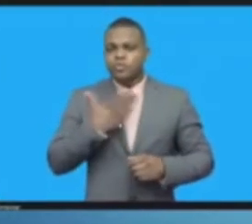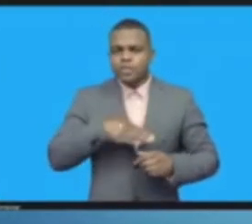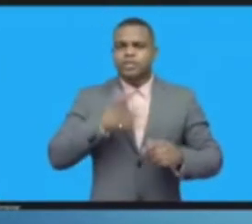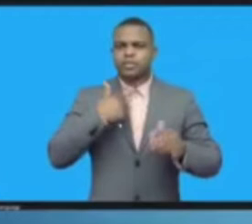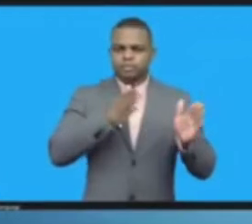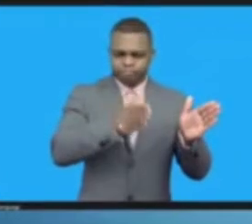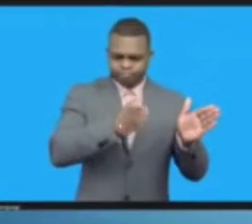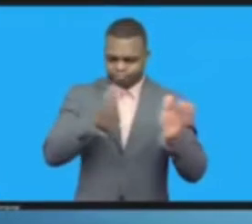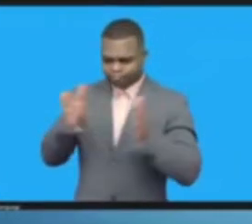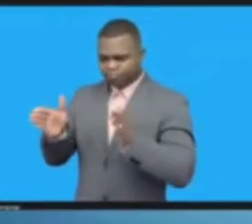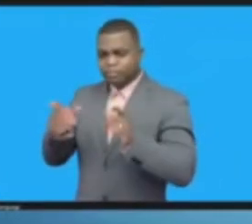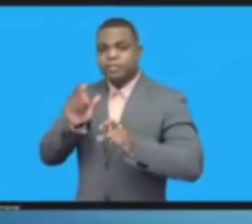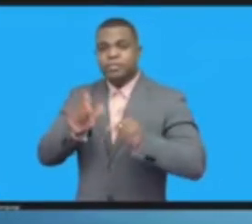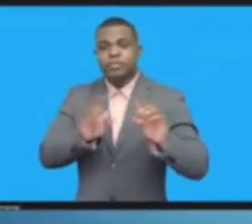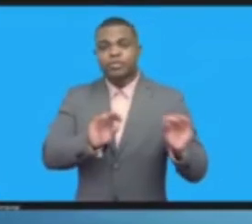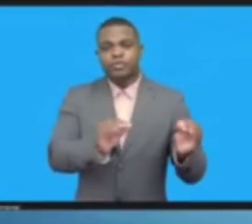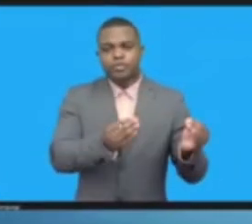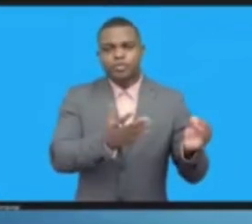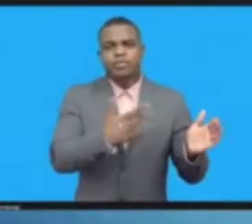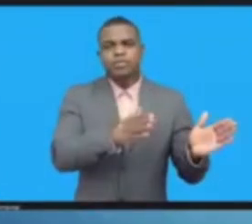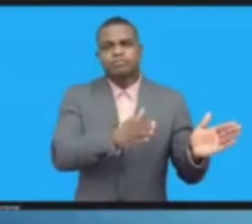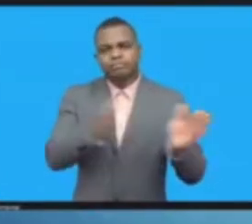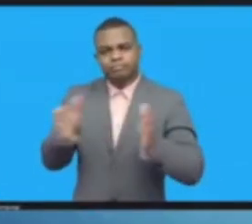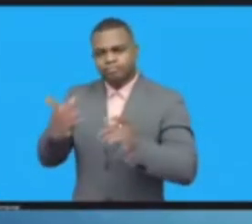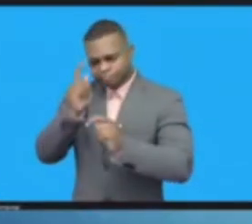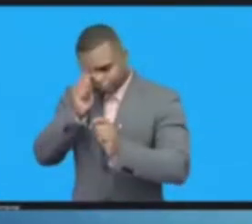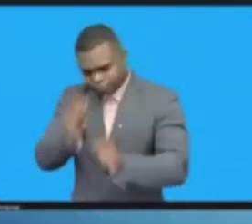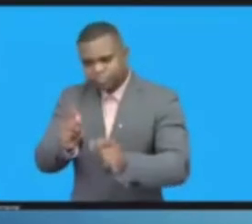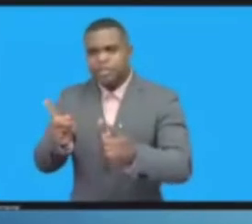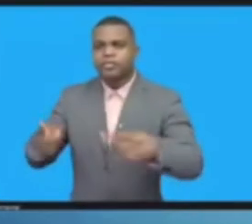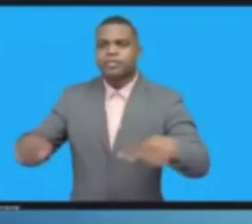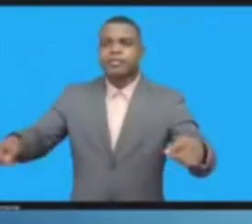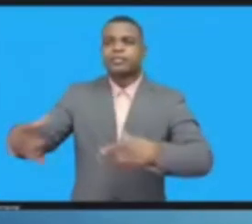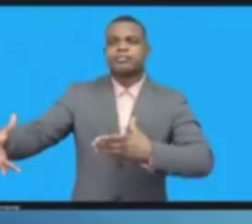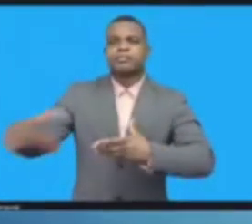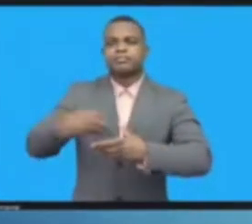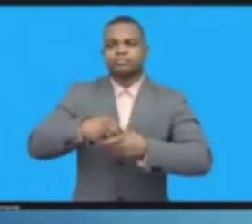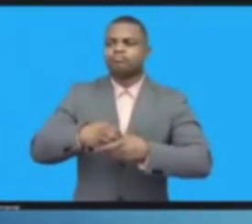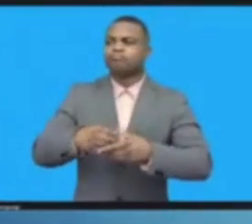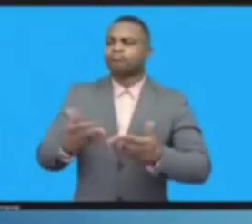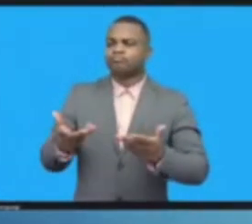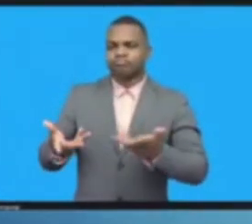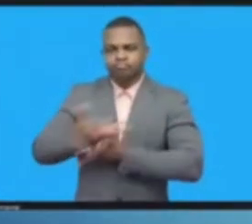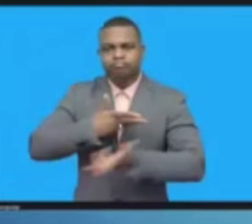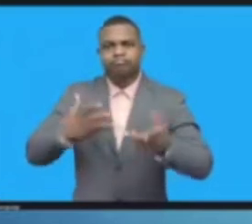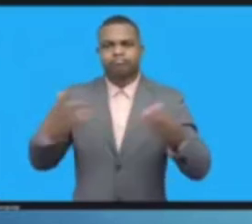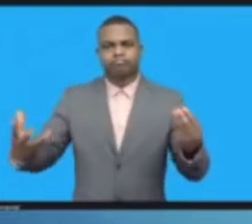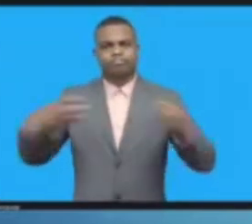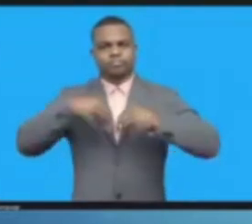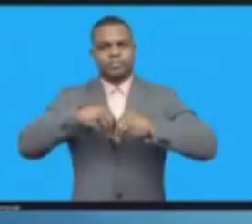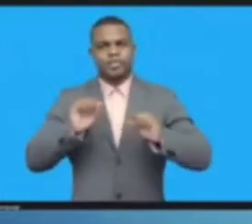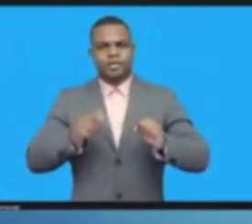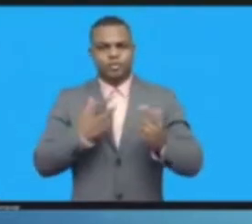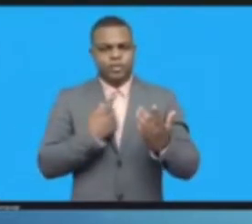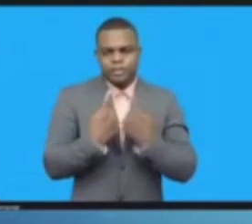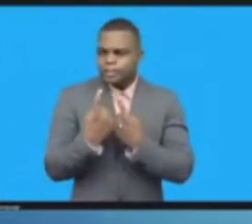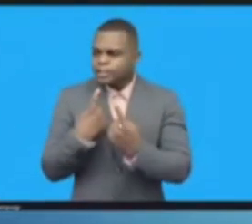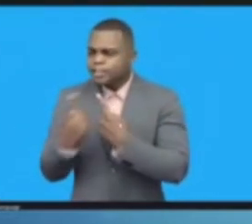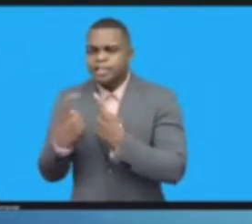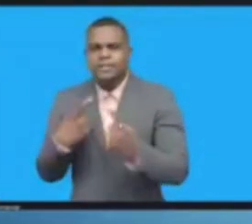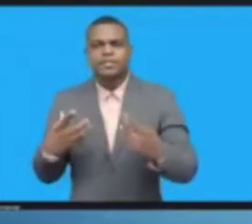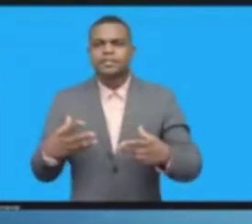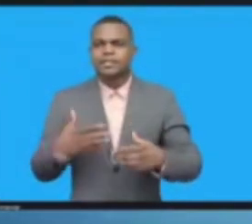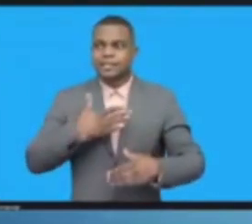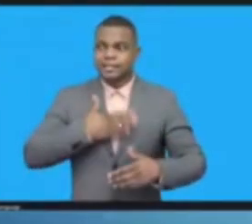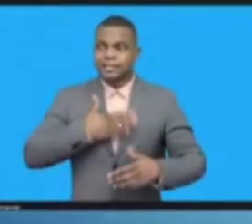considering the possibility of decentralized funding and supporting models from the private sector and other organizations may be the feature